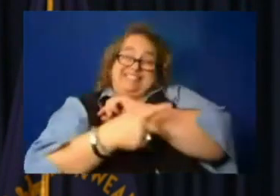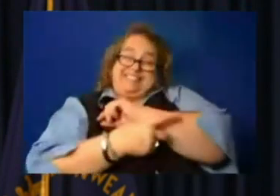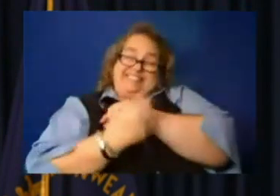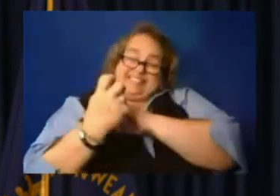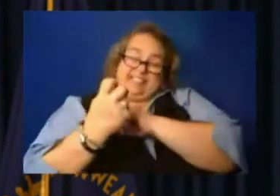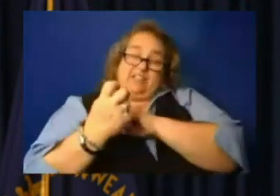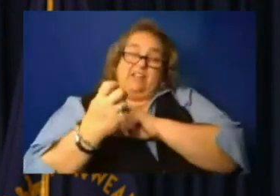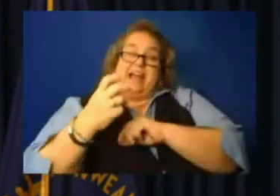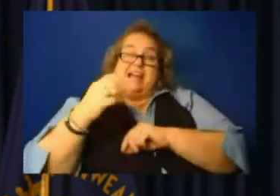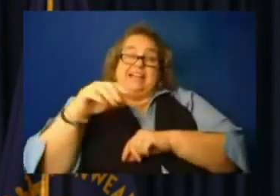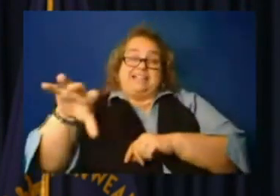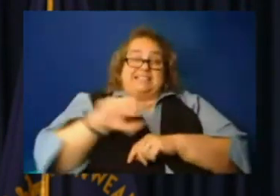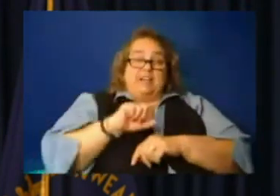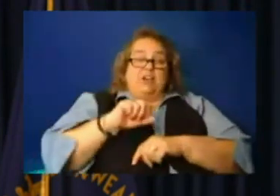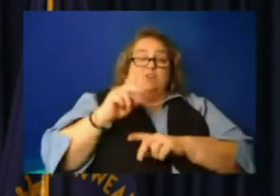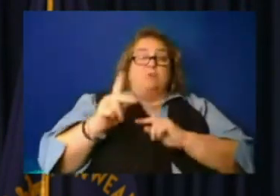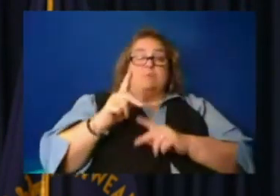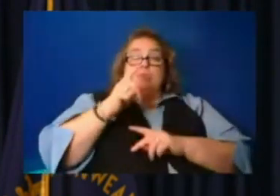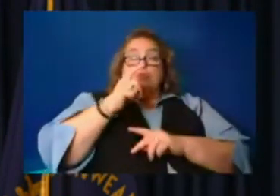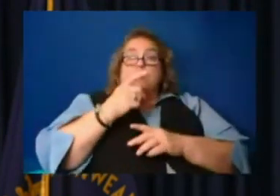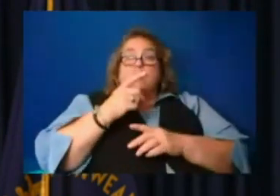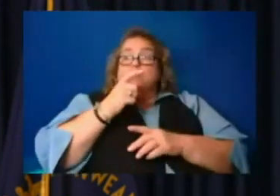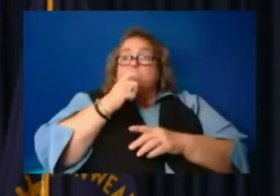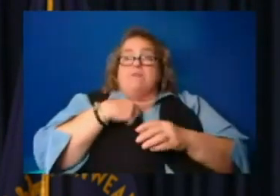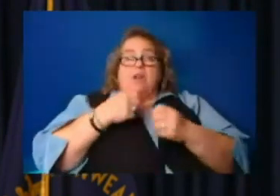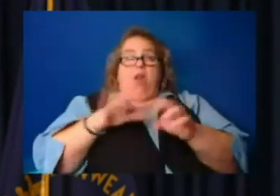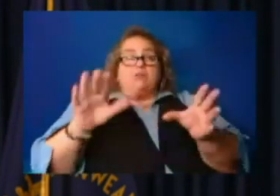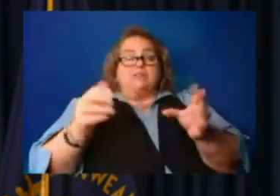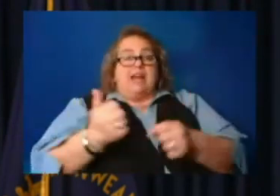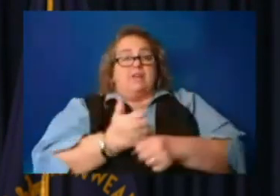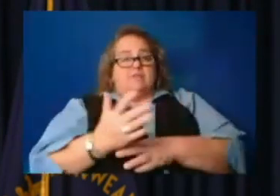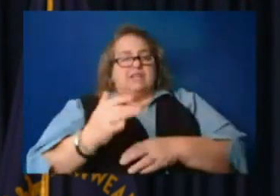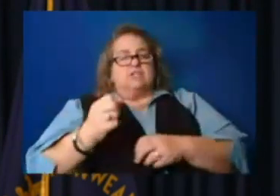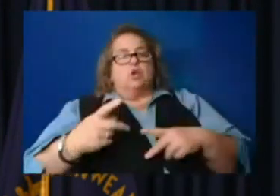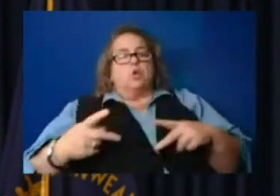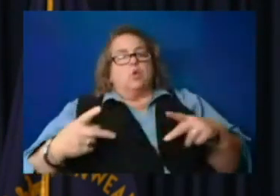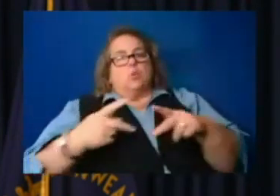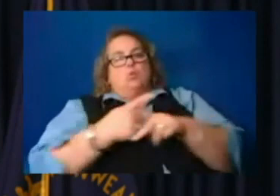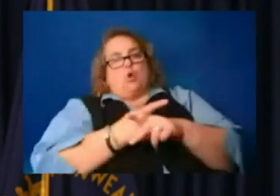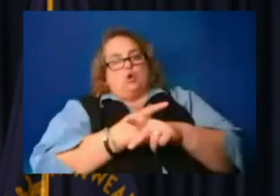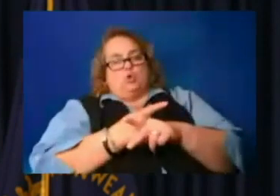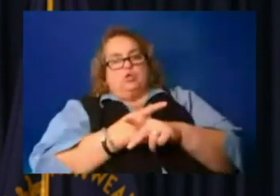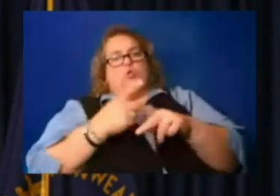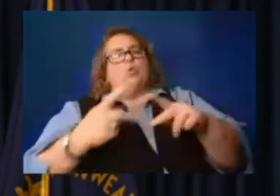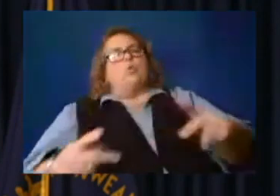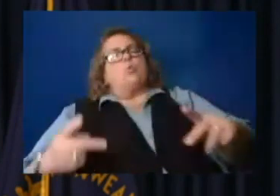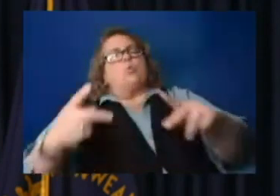from people who've lost everything is the worst of humanity. And